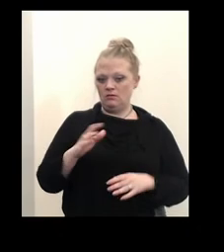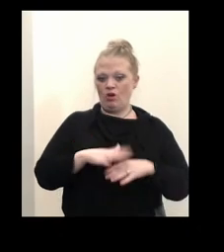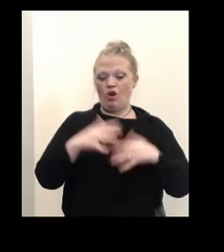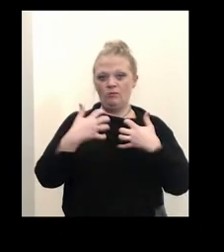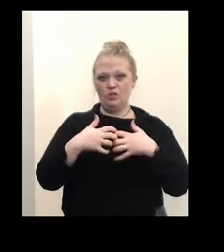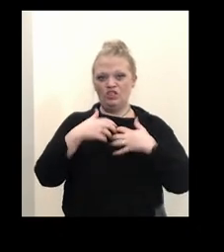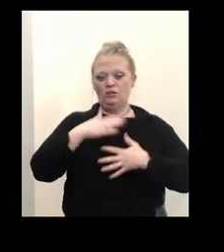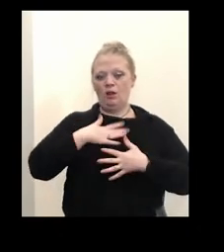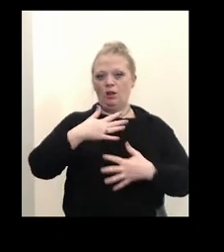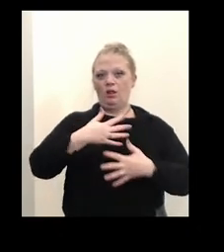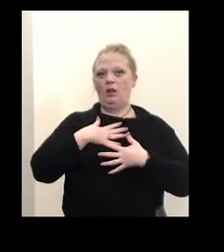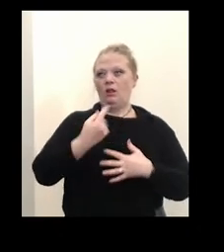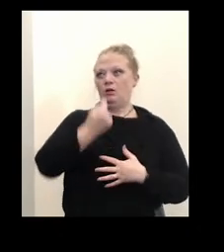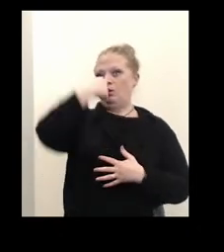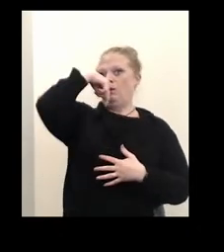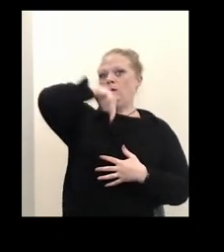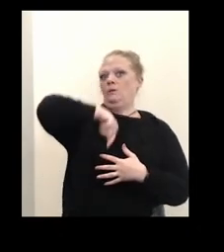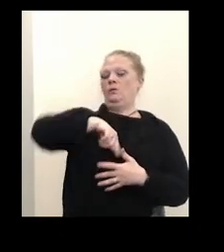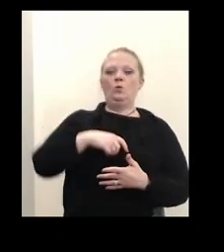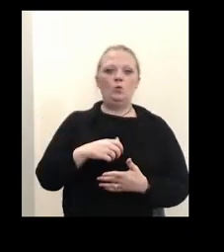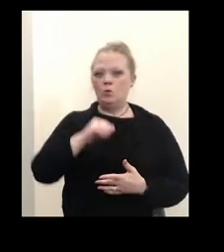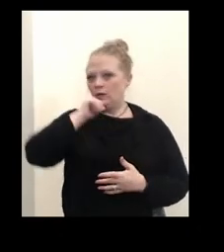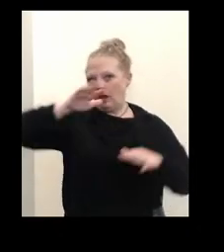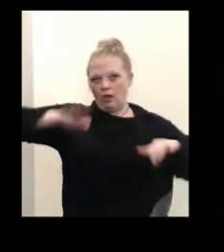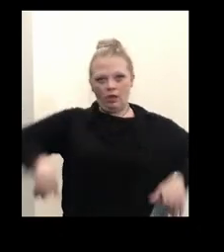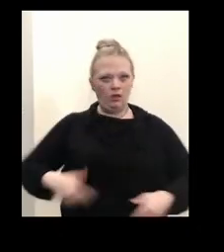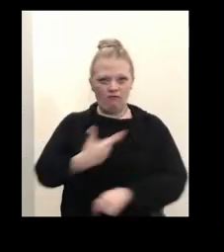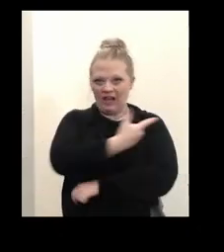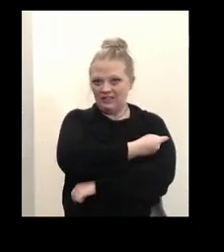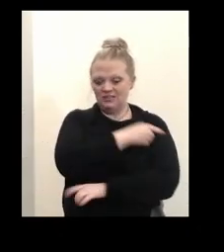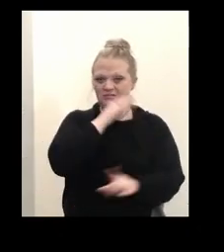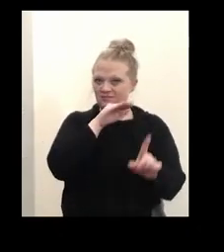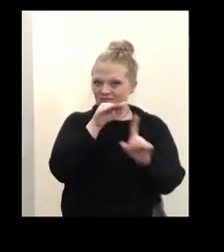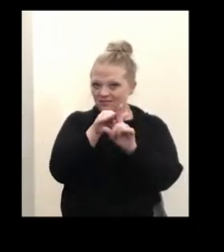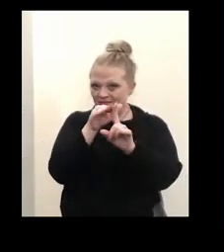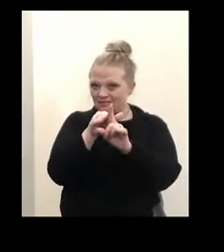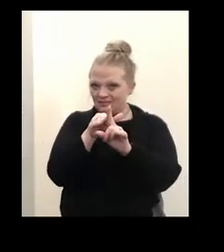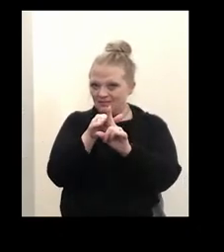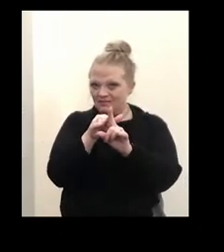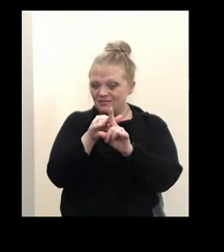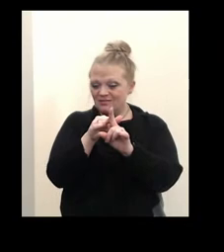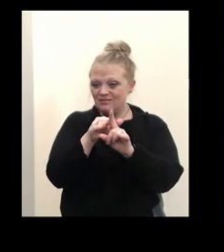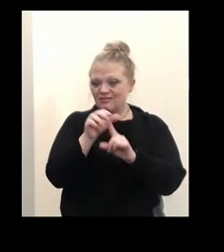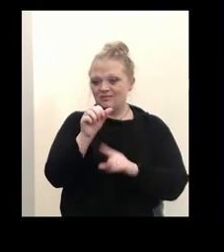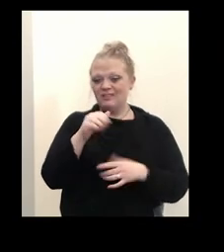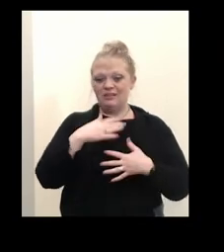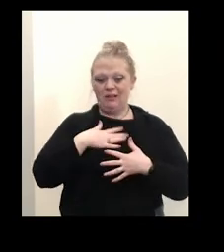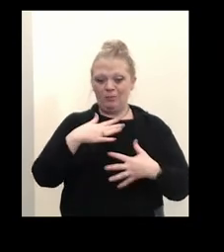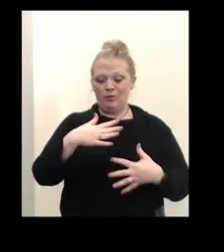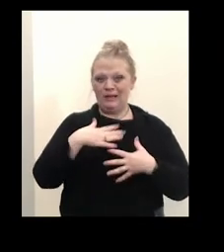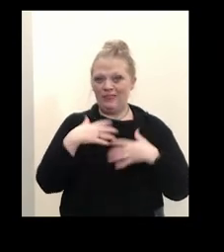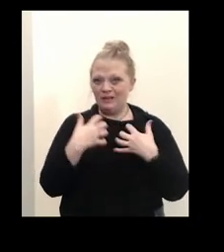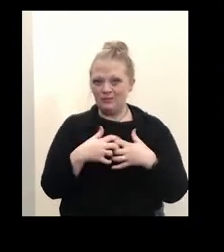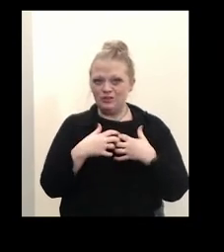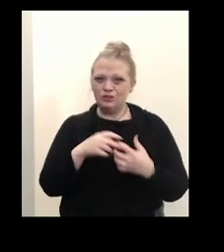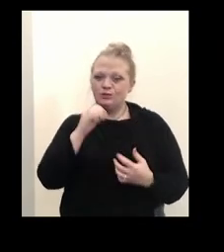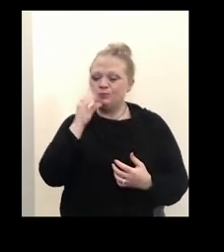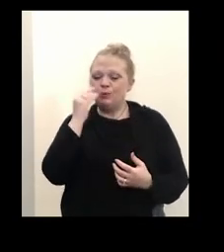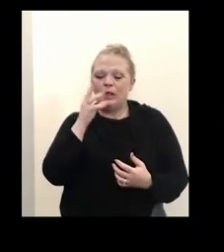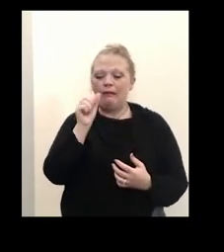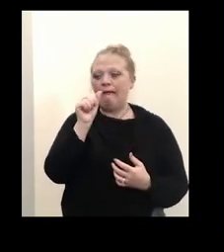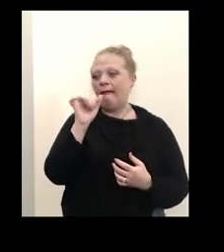were not fully vaccinated. Now, just want to remind everyone, airway assist is not as pretty as it sounds. It's generally a ventilator.